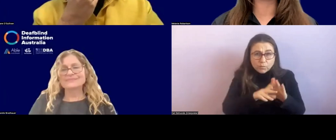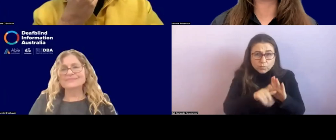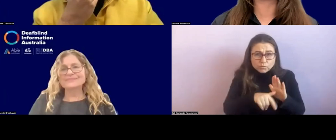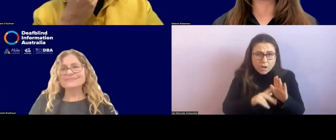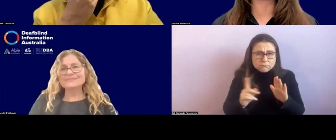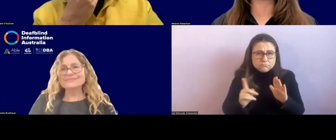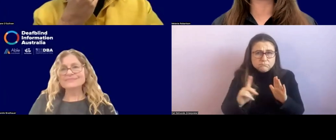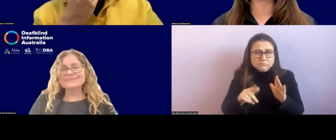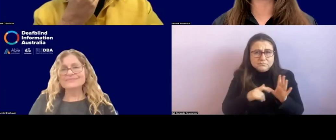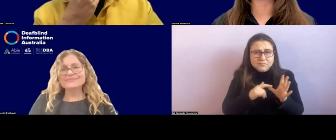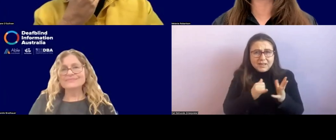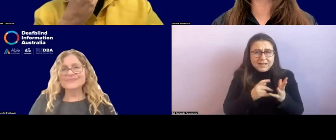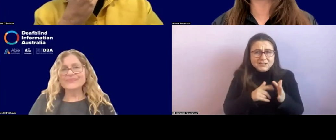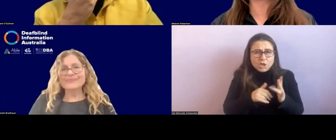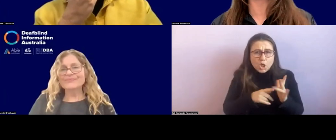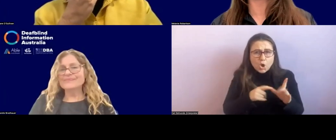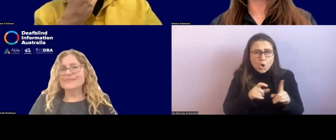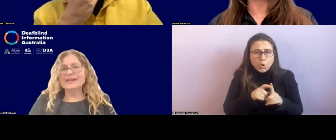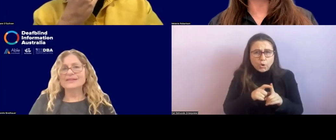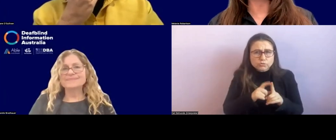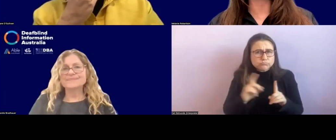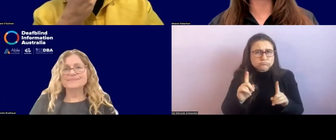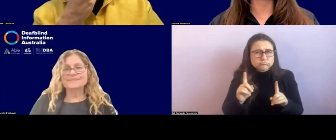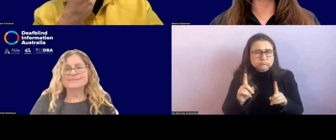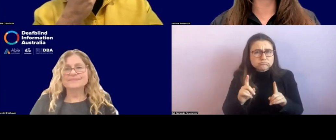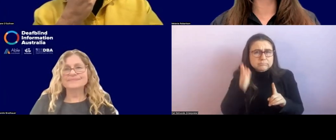if you're not necessarily full-time.